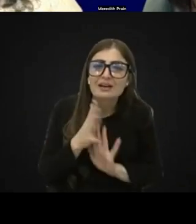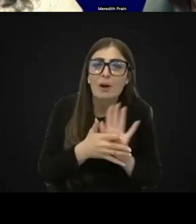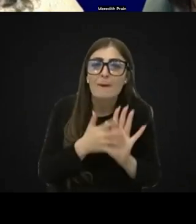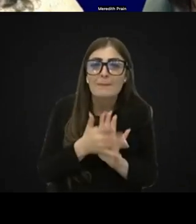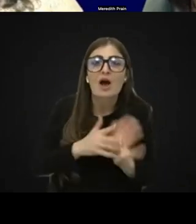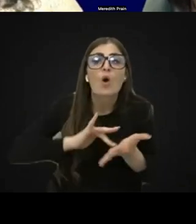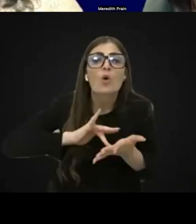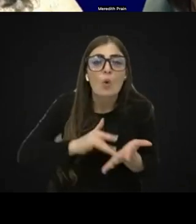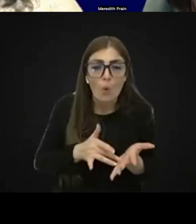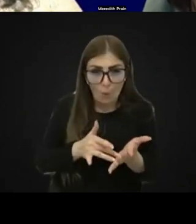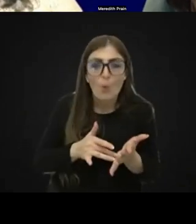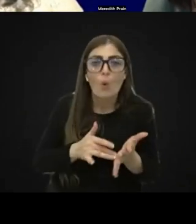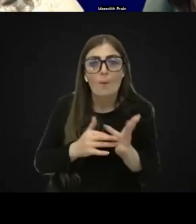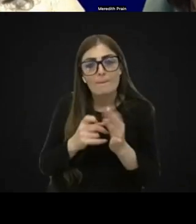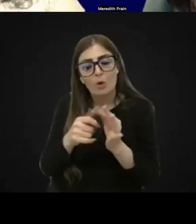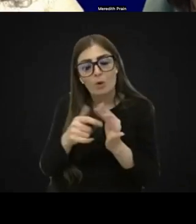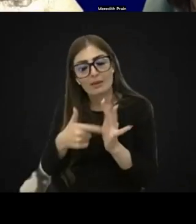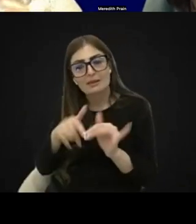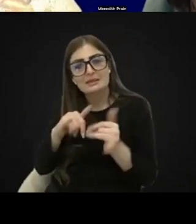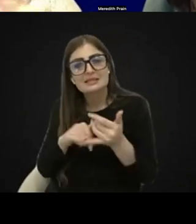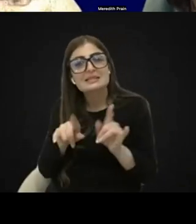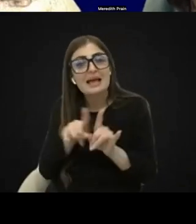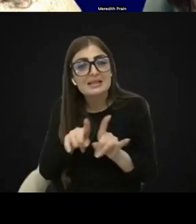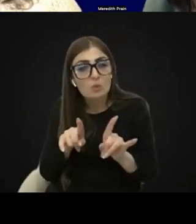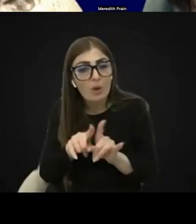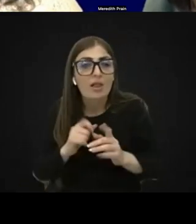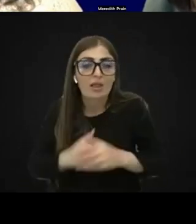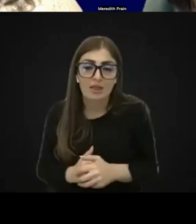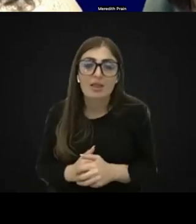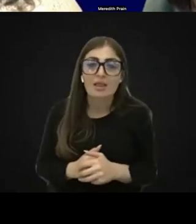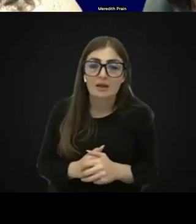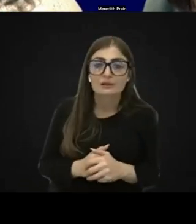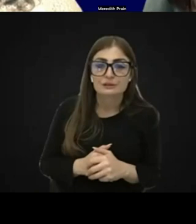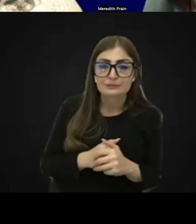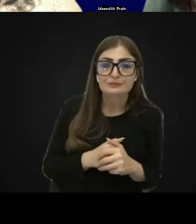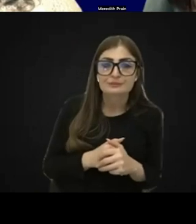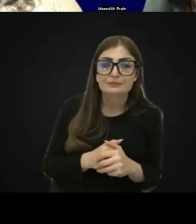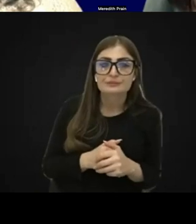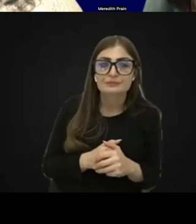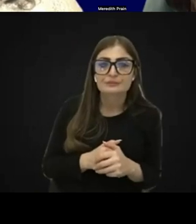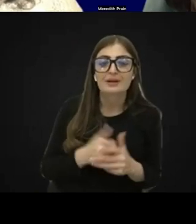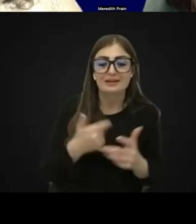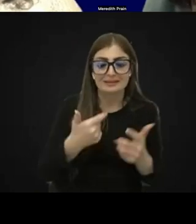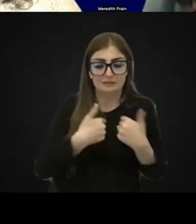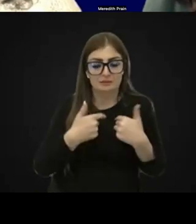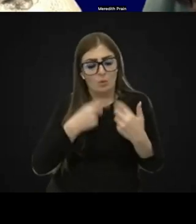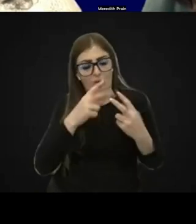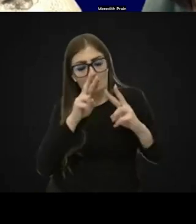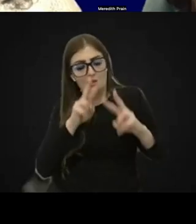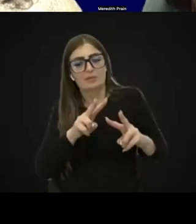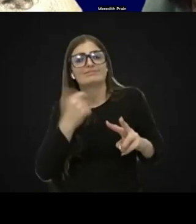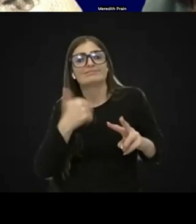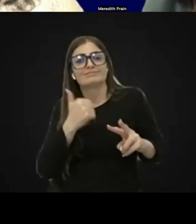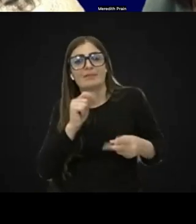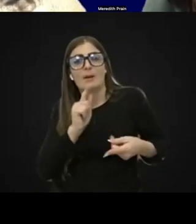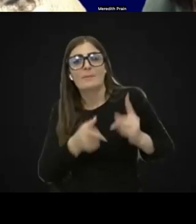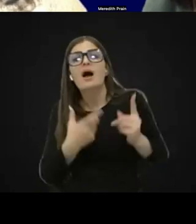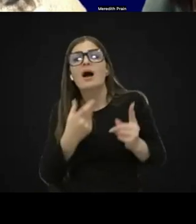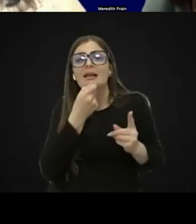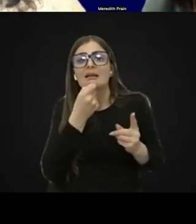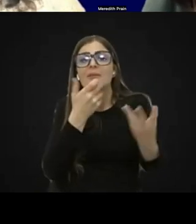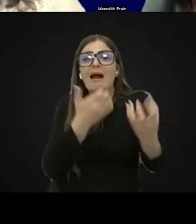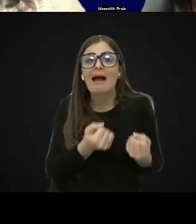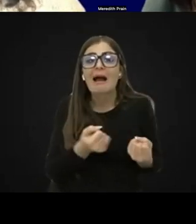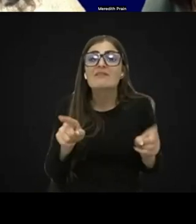morbidities are as well. And so that will also give you some insight. I would also, I quite commonly